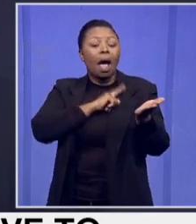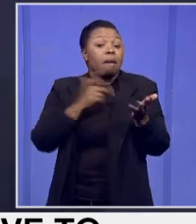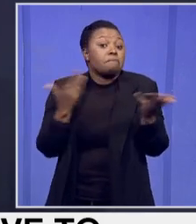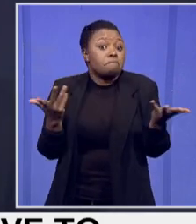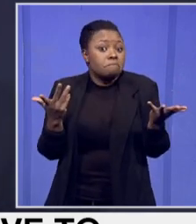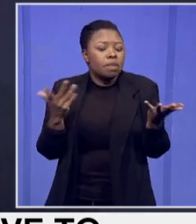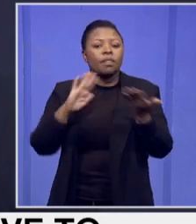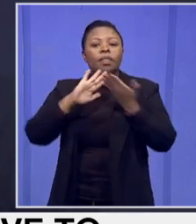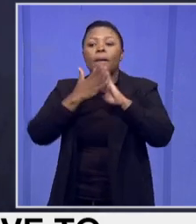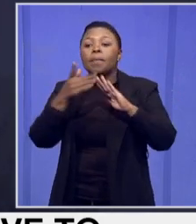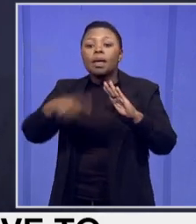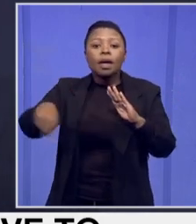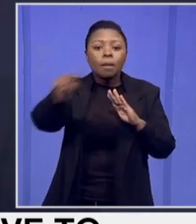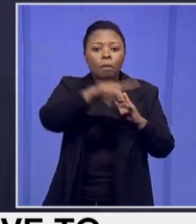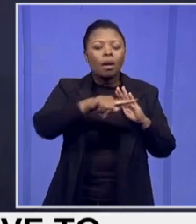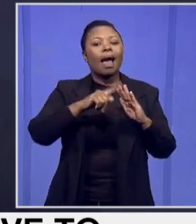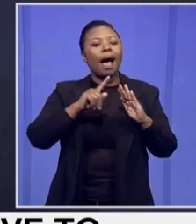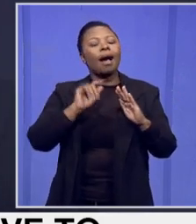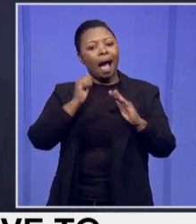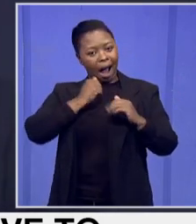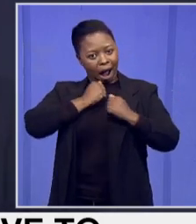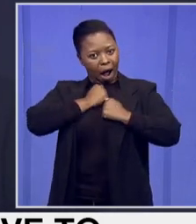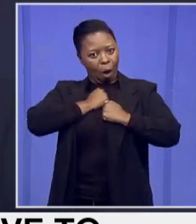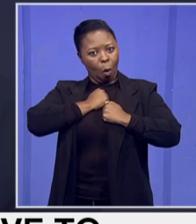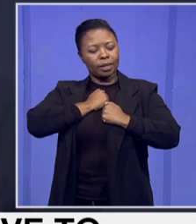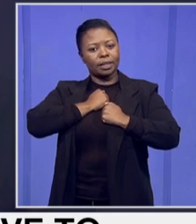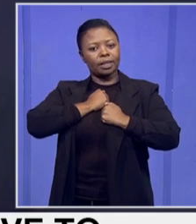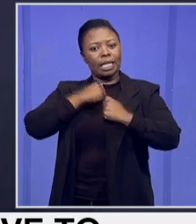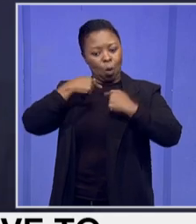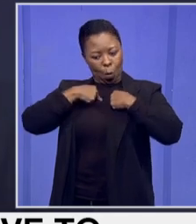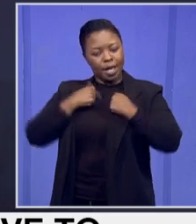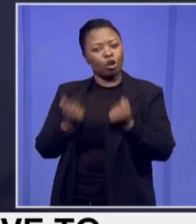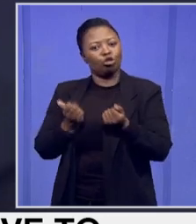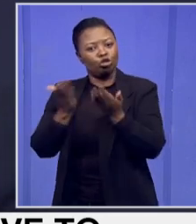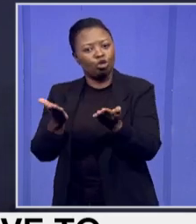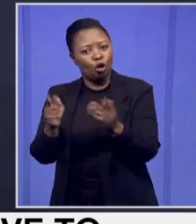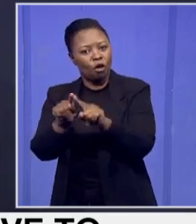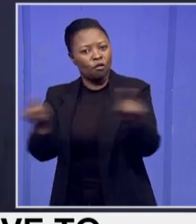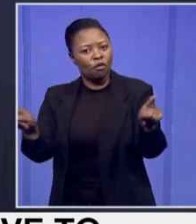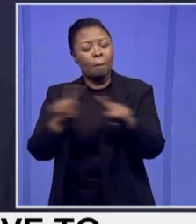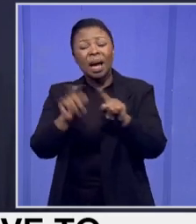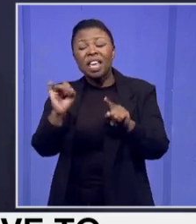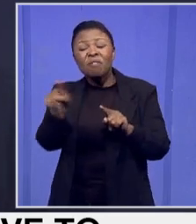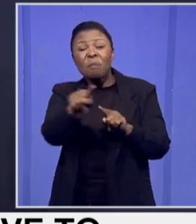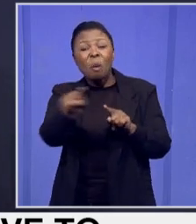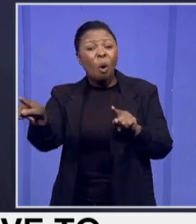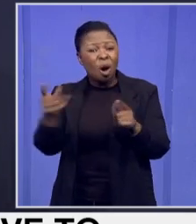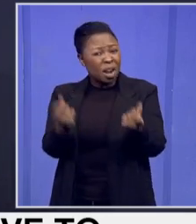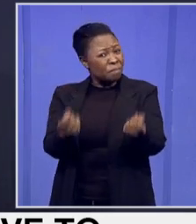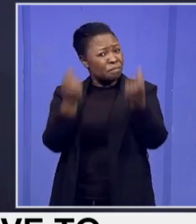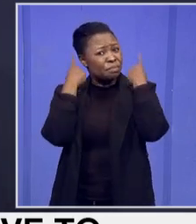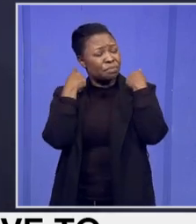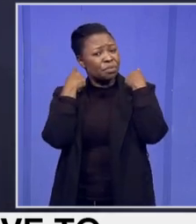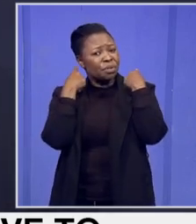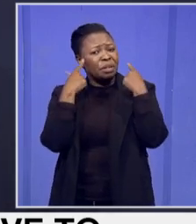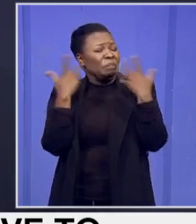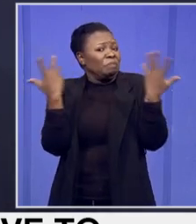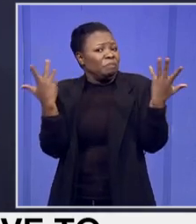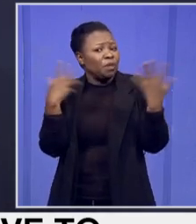our sovereigns. They are the ones we serve. And if they don't internalize, if they don't own that particular,